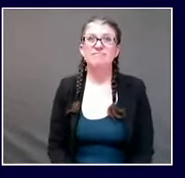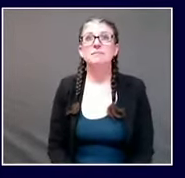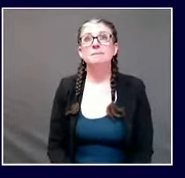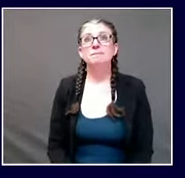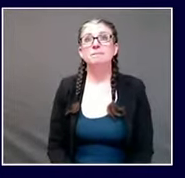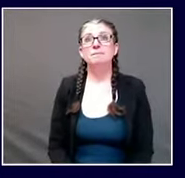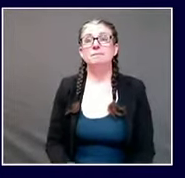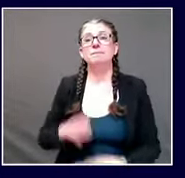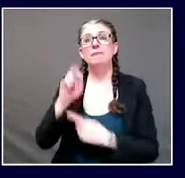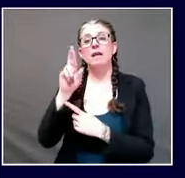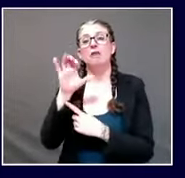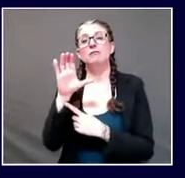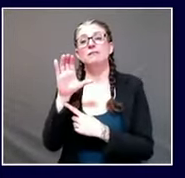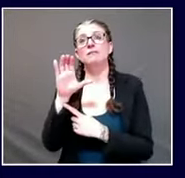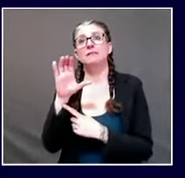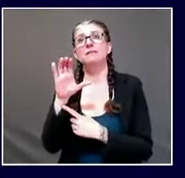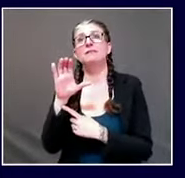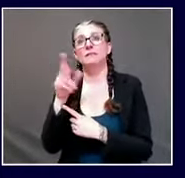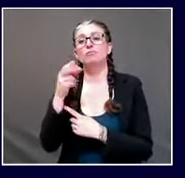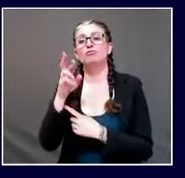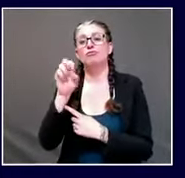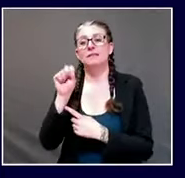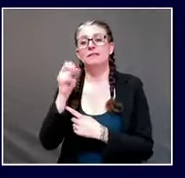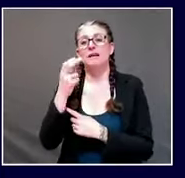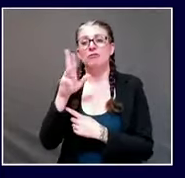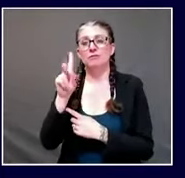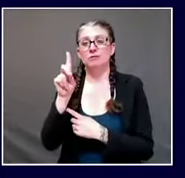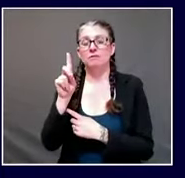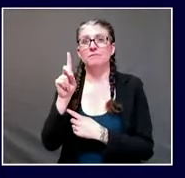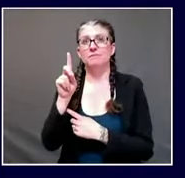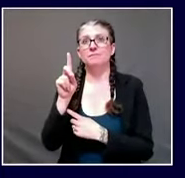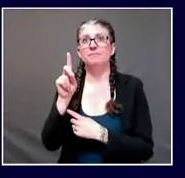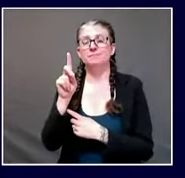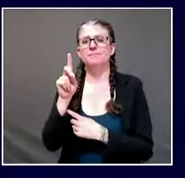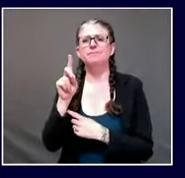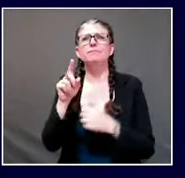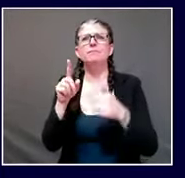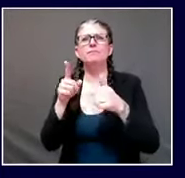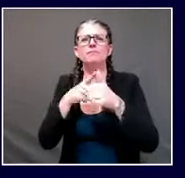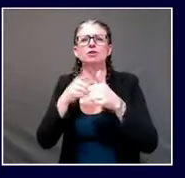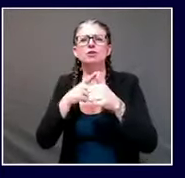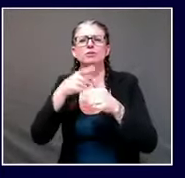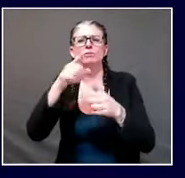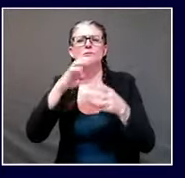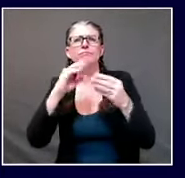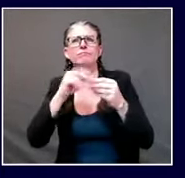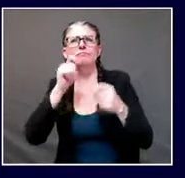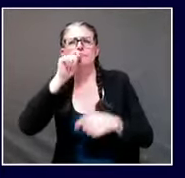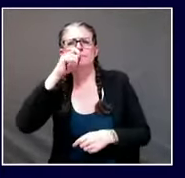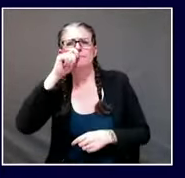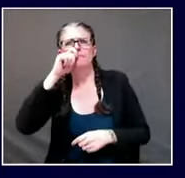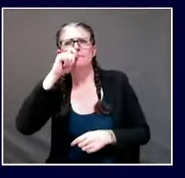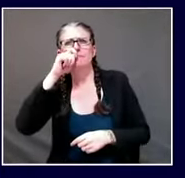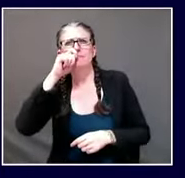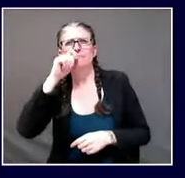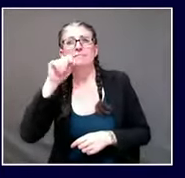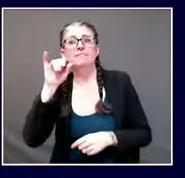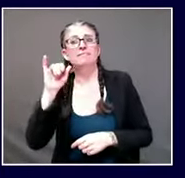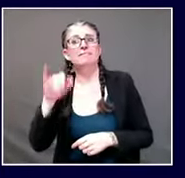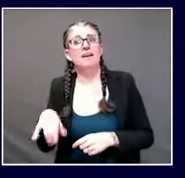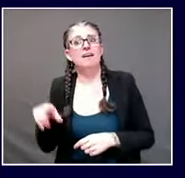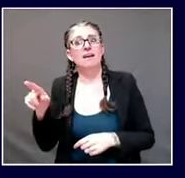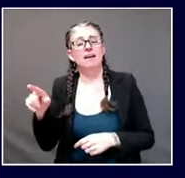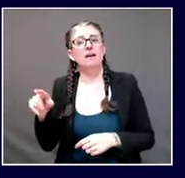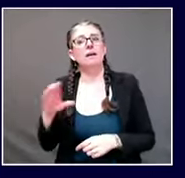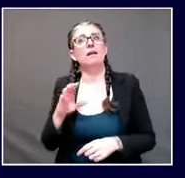friday of this week uh our staff will be in on third on friday but the main cdc laboratory